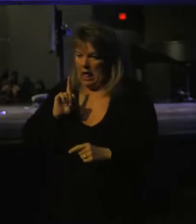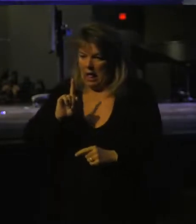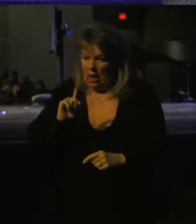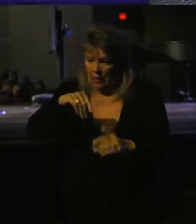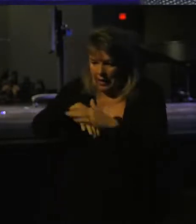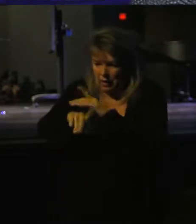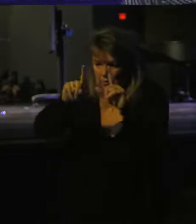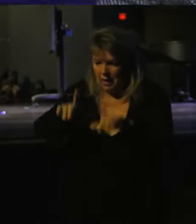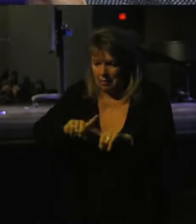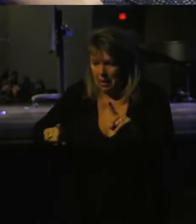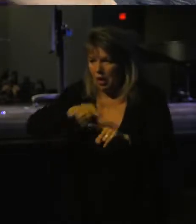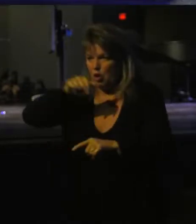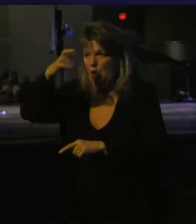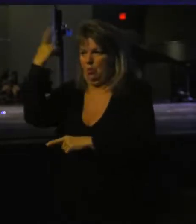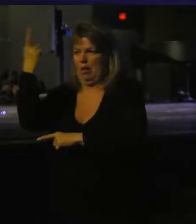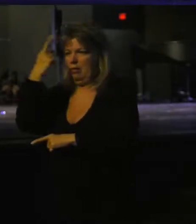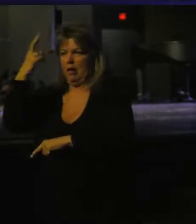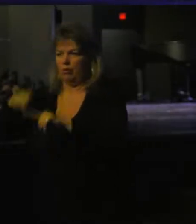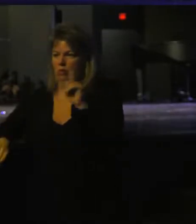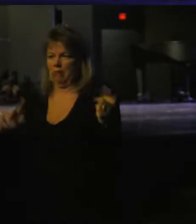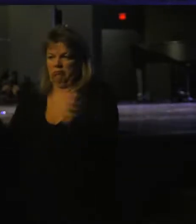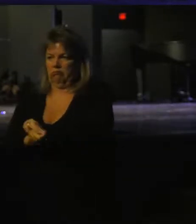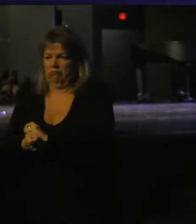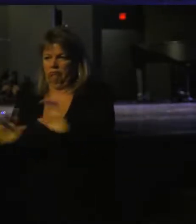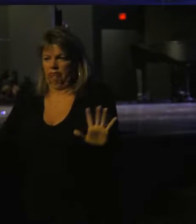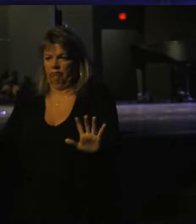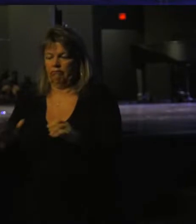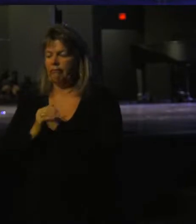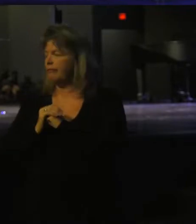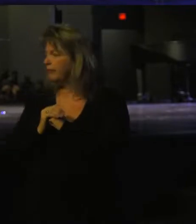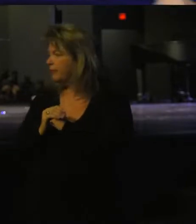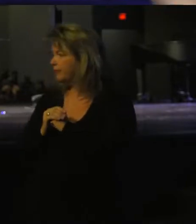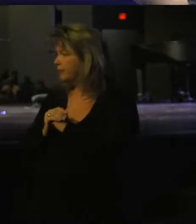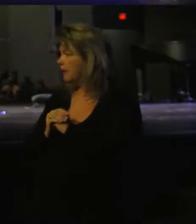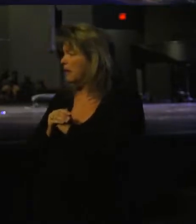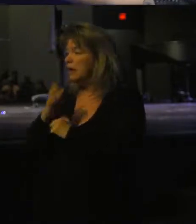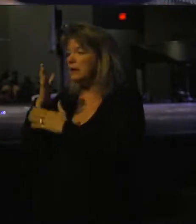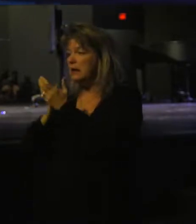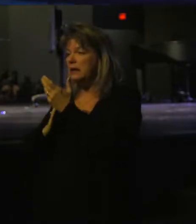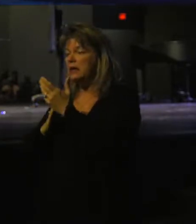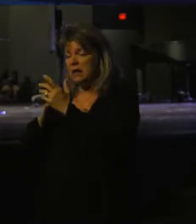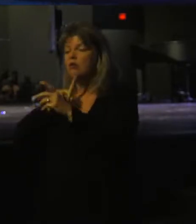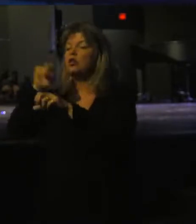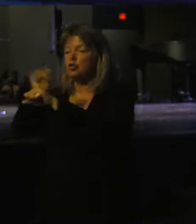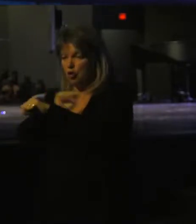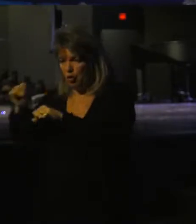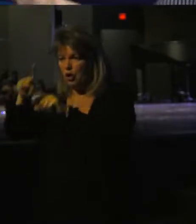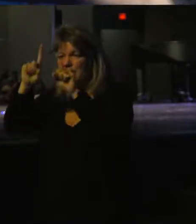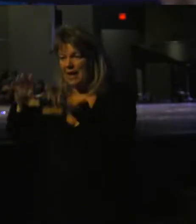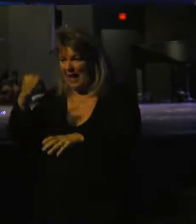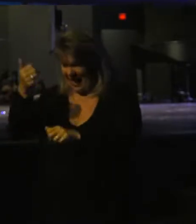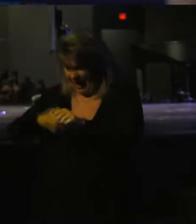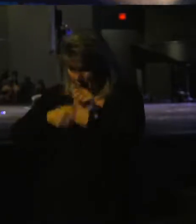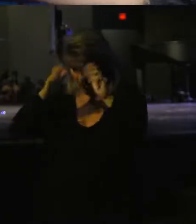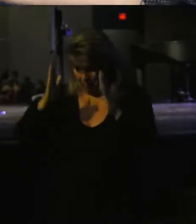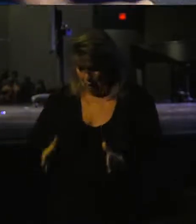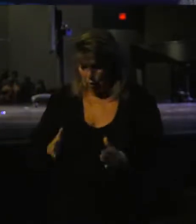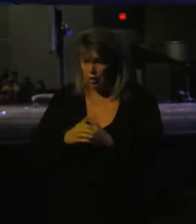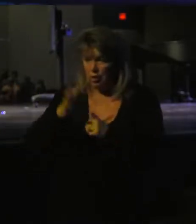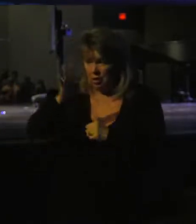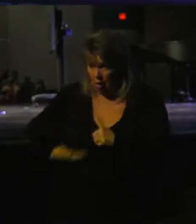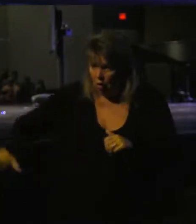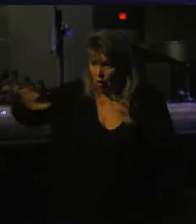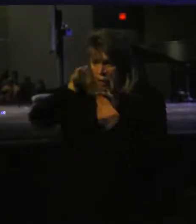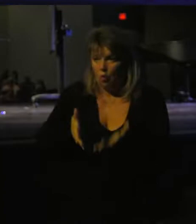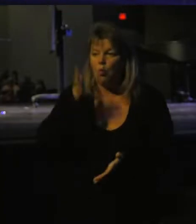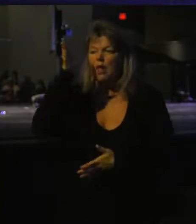know it. And there's nothing you can do from it. There's certainty to a test. Every single person on this